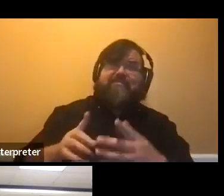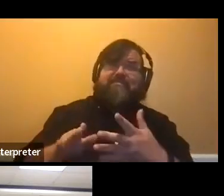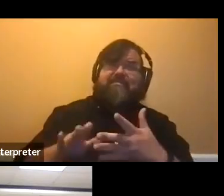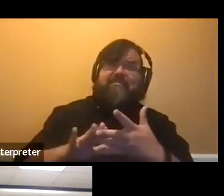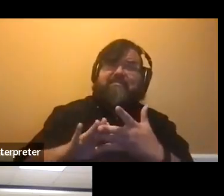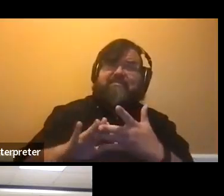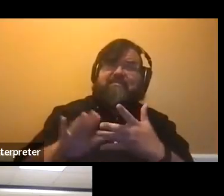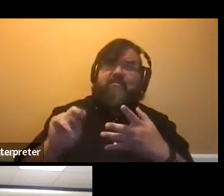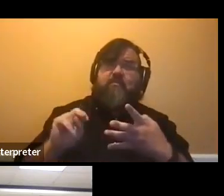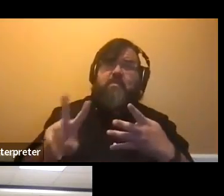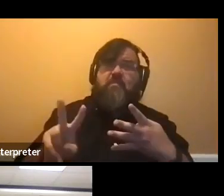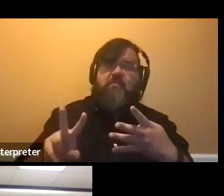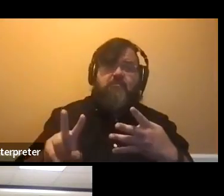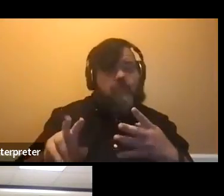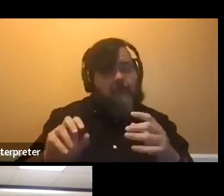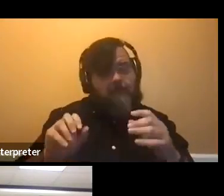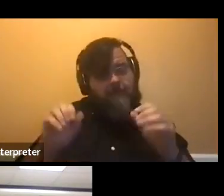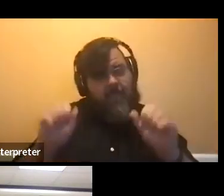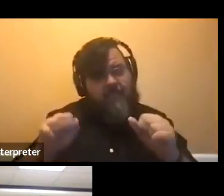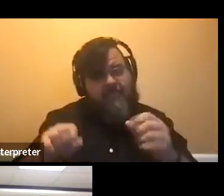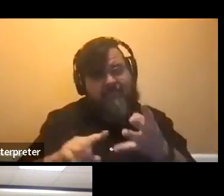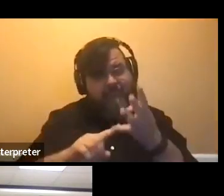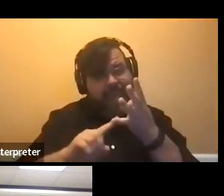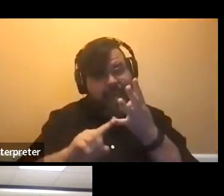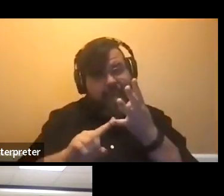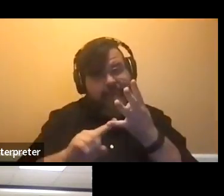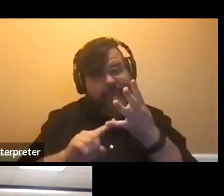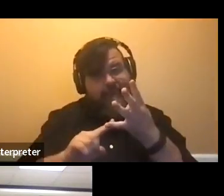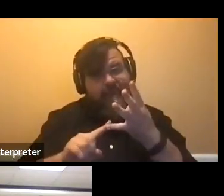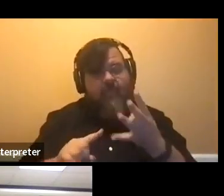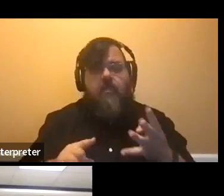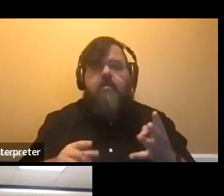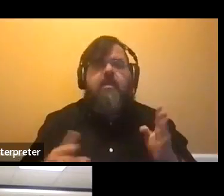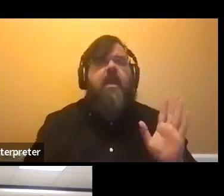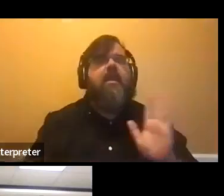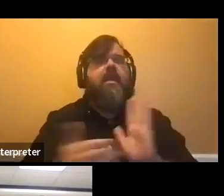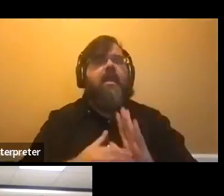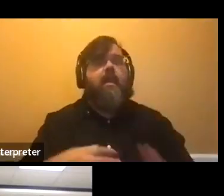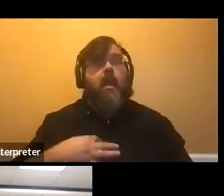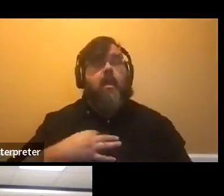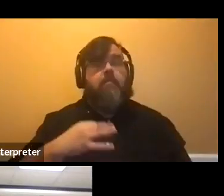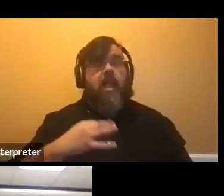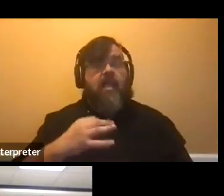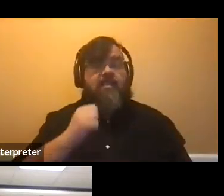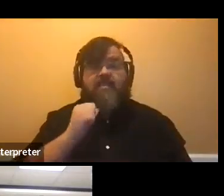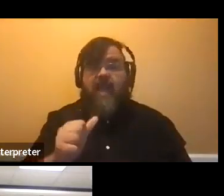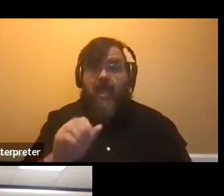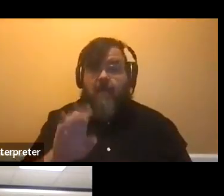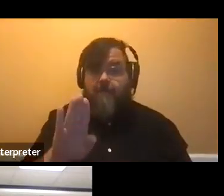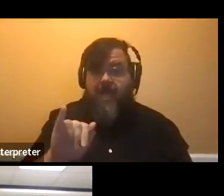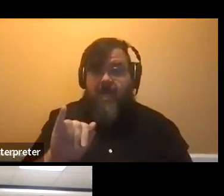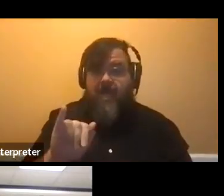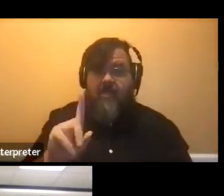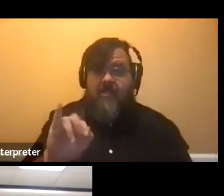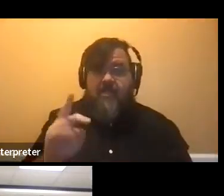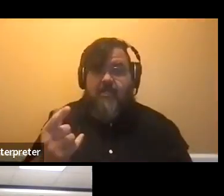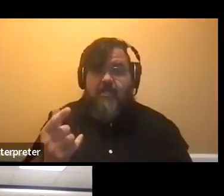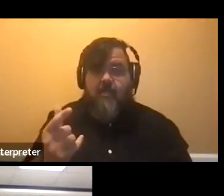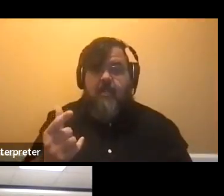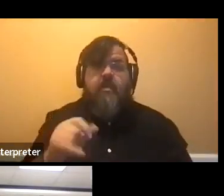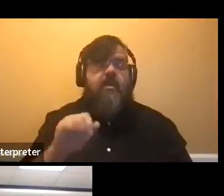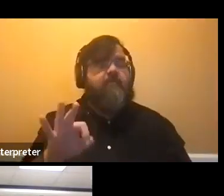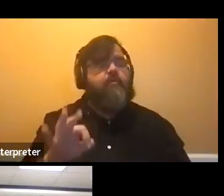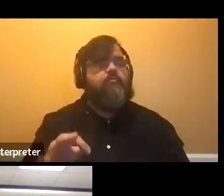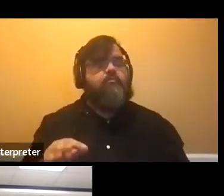of November. And as Liz said, applying is not binding. So it means we make a commitment to you if you're admitted, but you hopefully